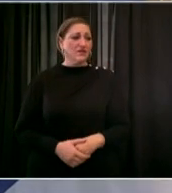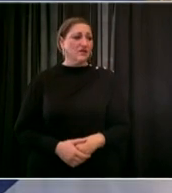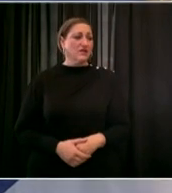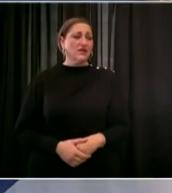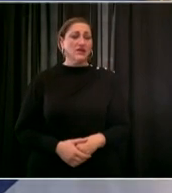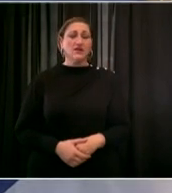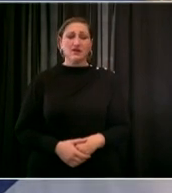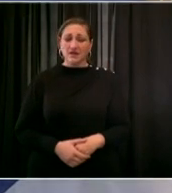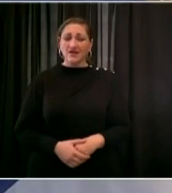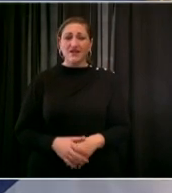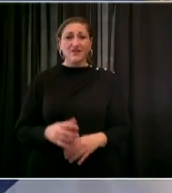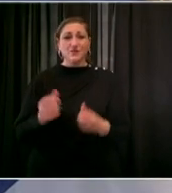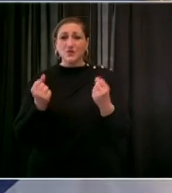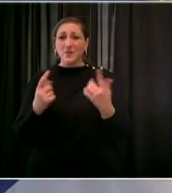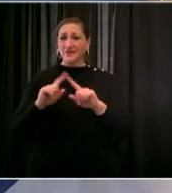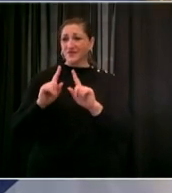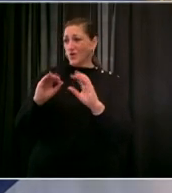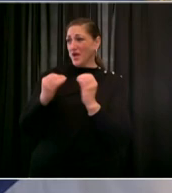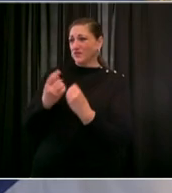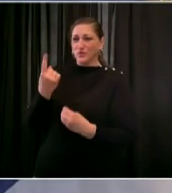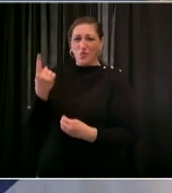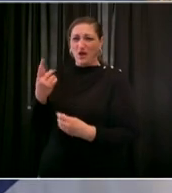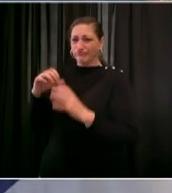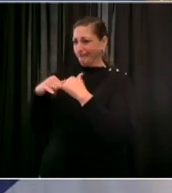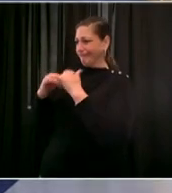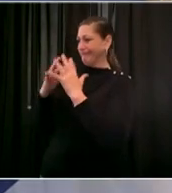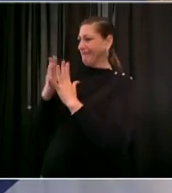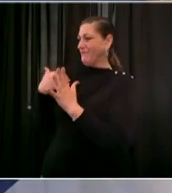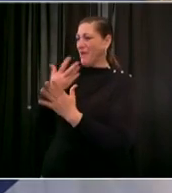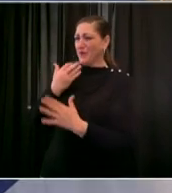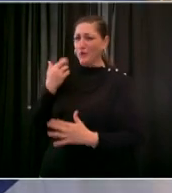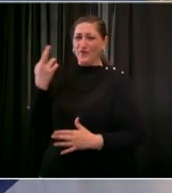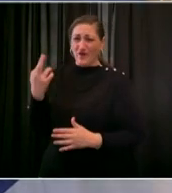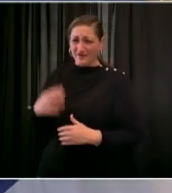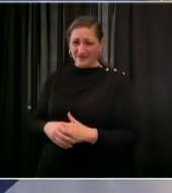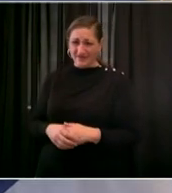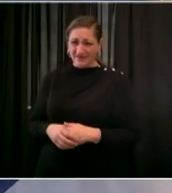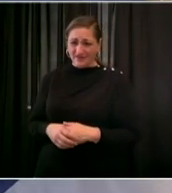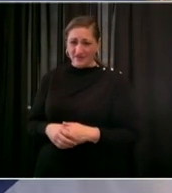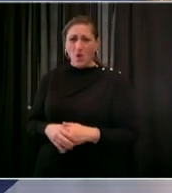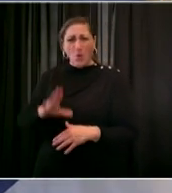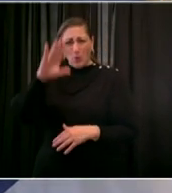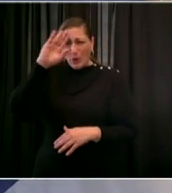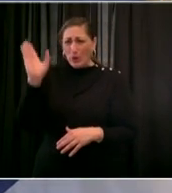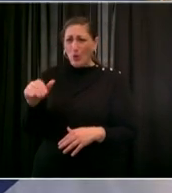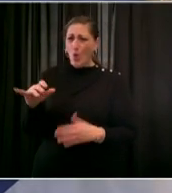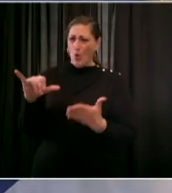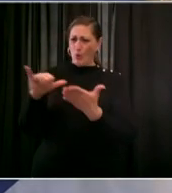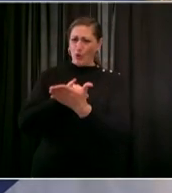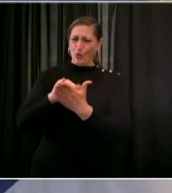leader norman siegel we know that new york is care and we want our laws to reflect that as well